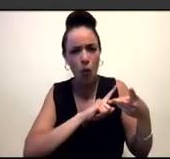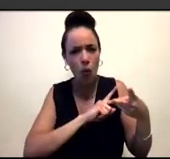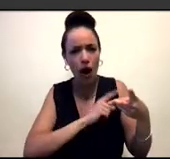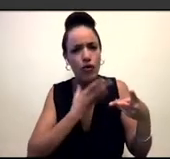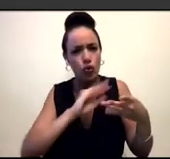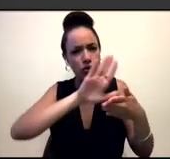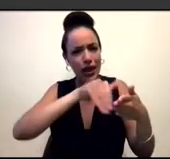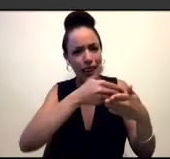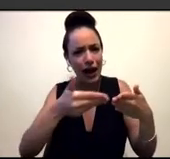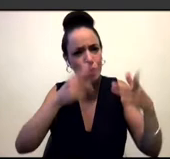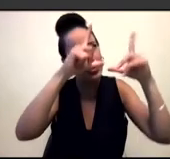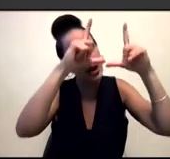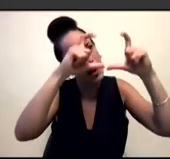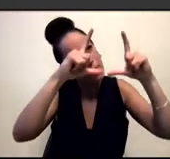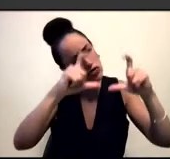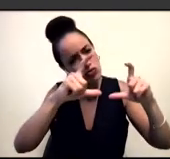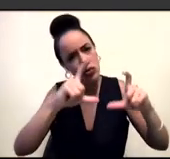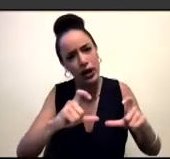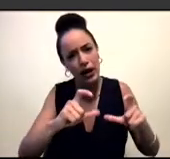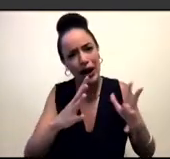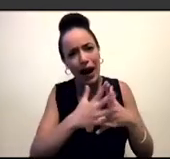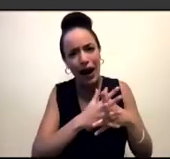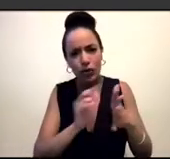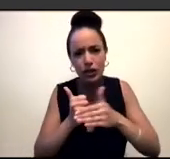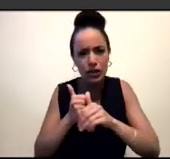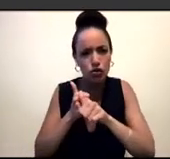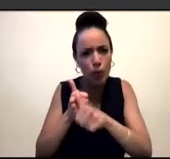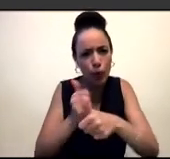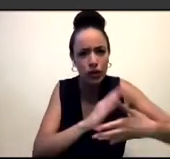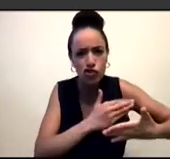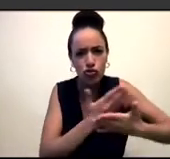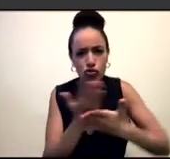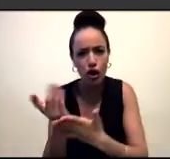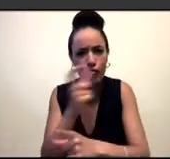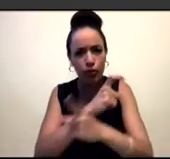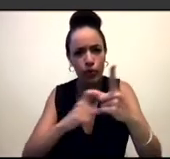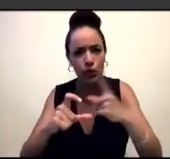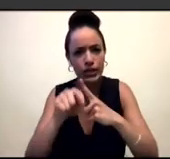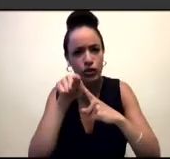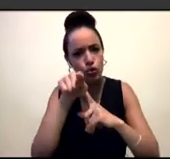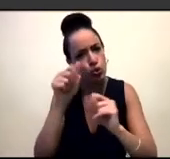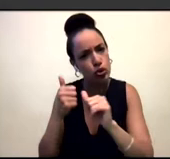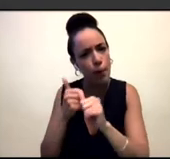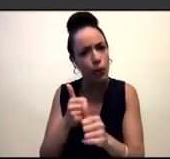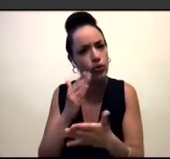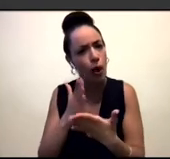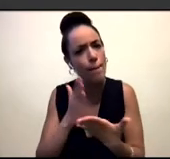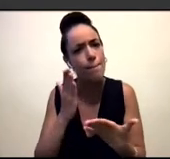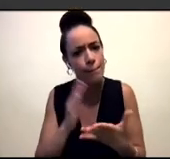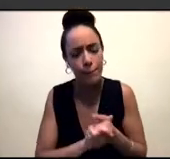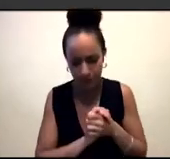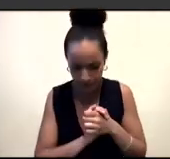work that you do and how that serves the communities that you work with and to support? And also, I wondered what